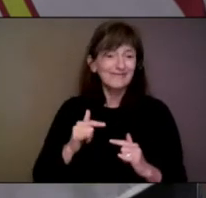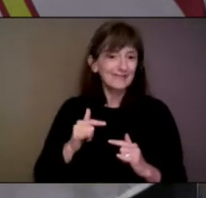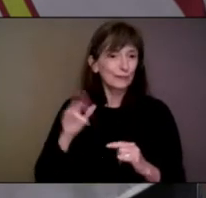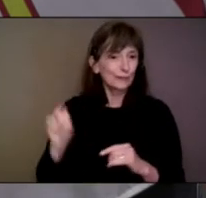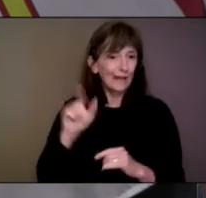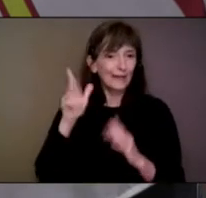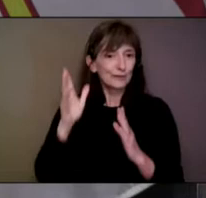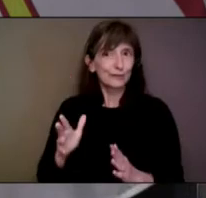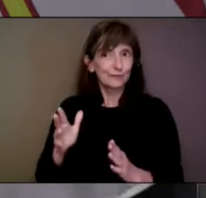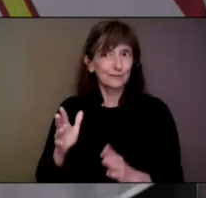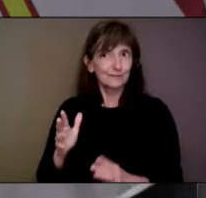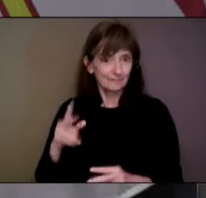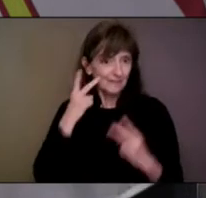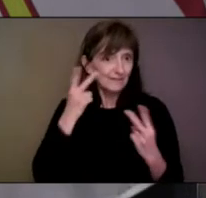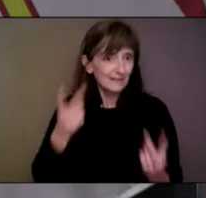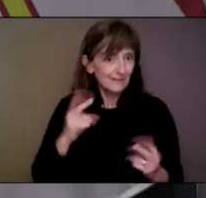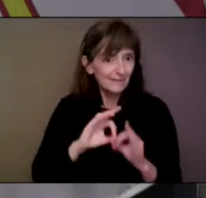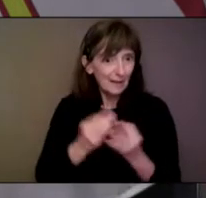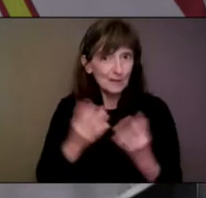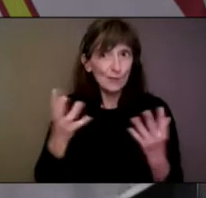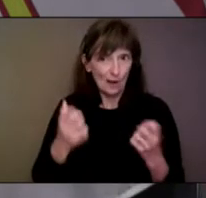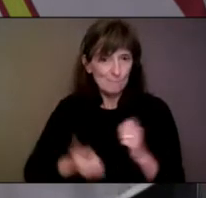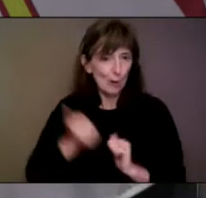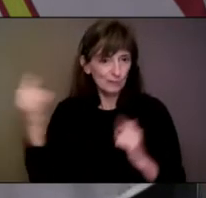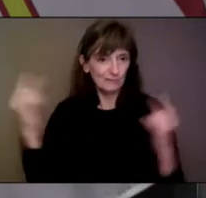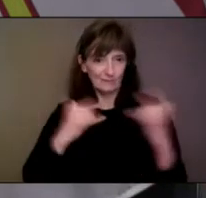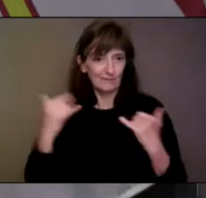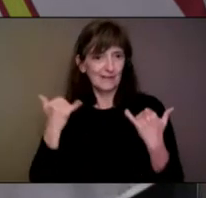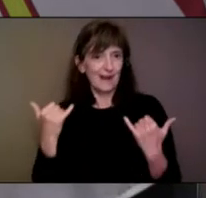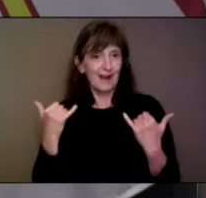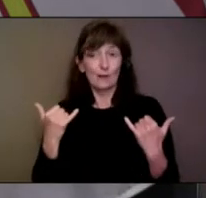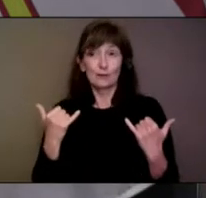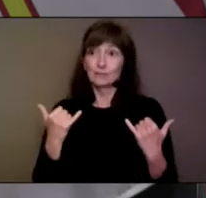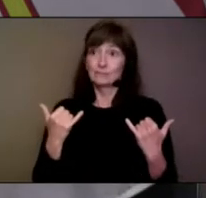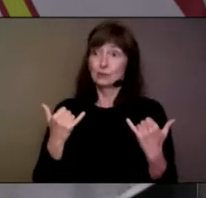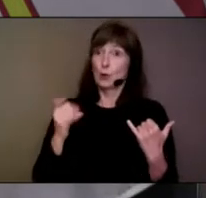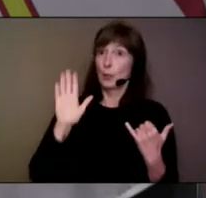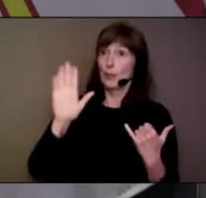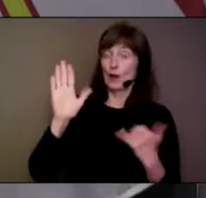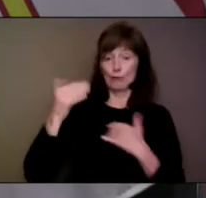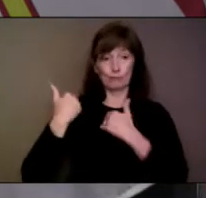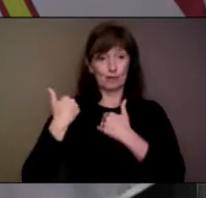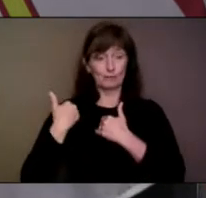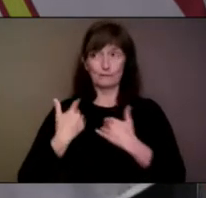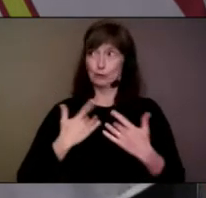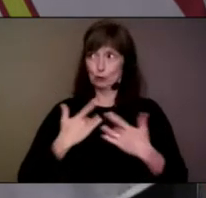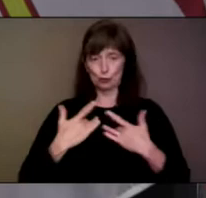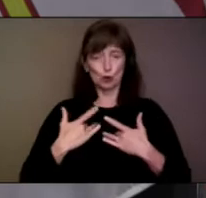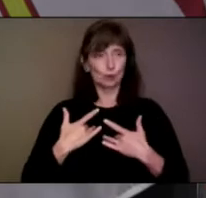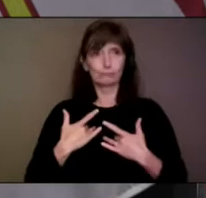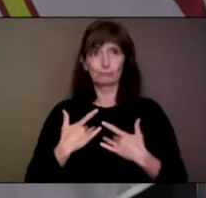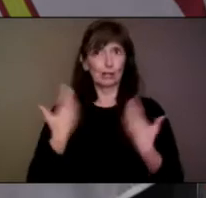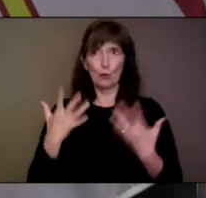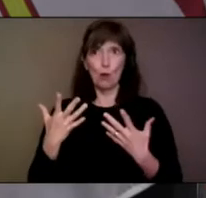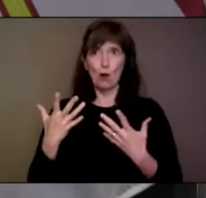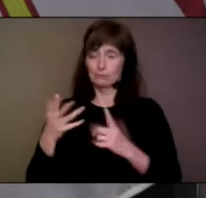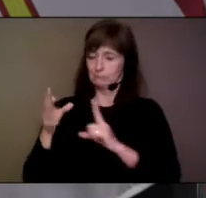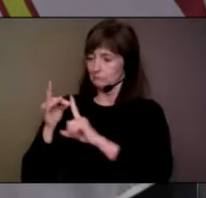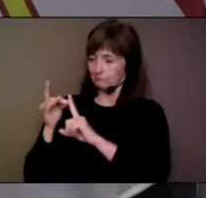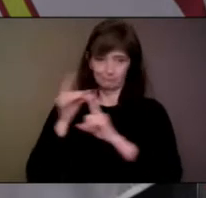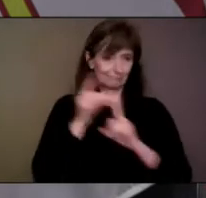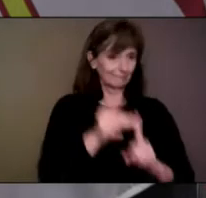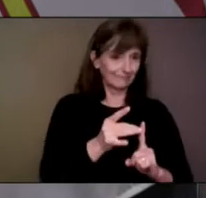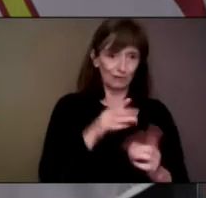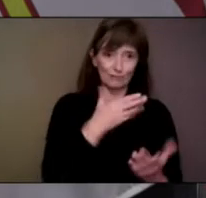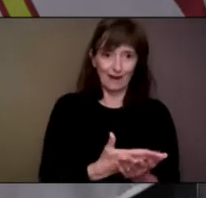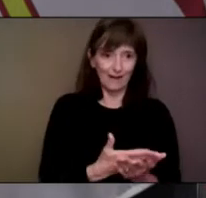you know, they are responsibly making sure that they're keeping their families safe as well and they want